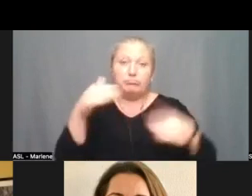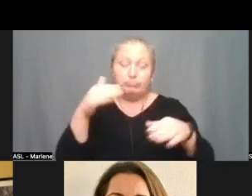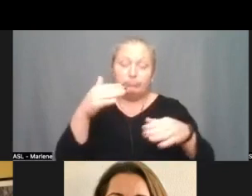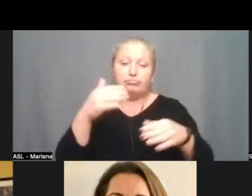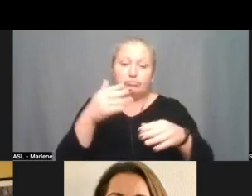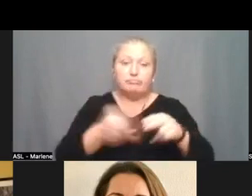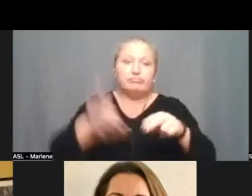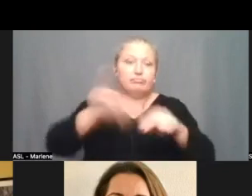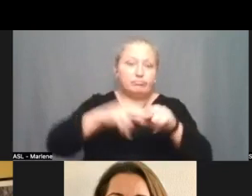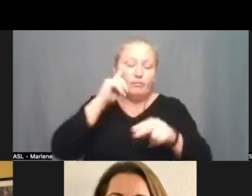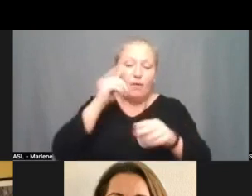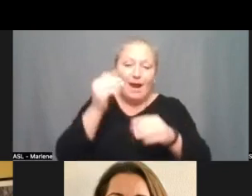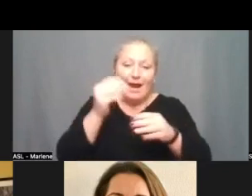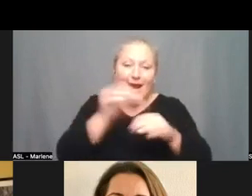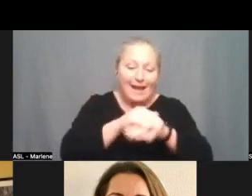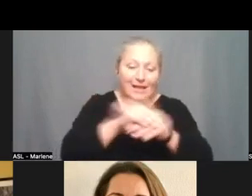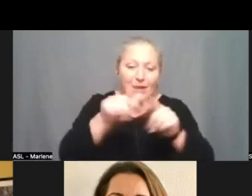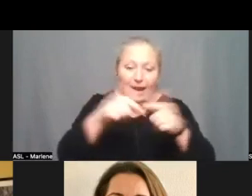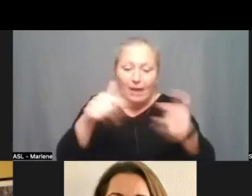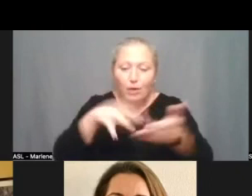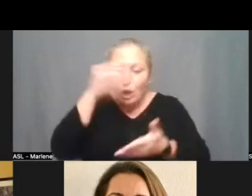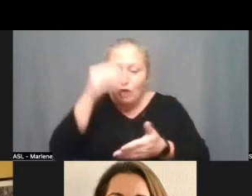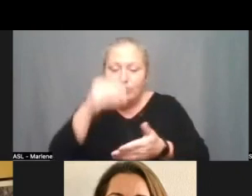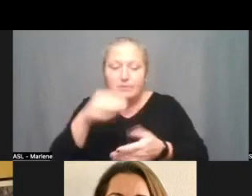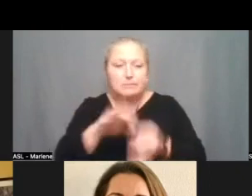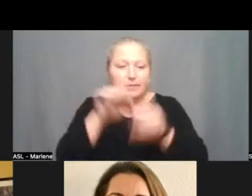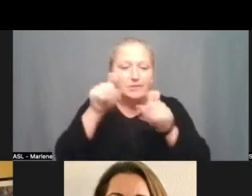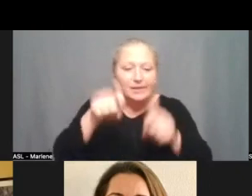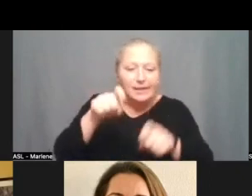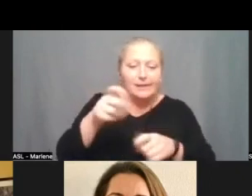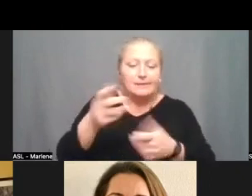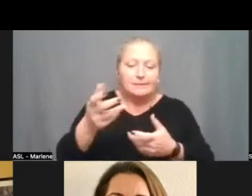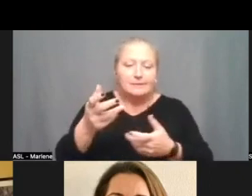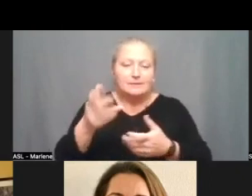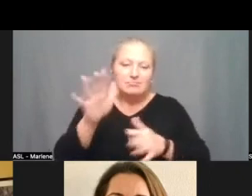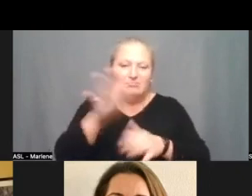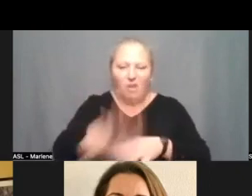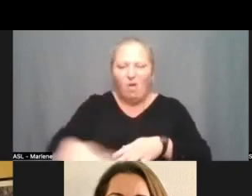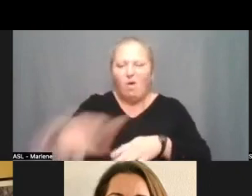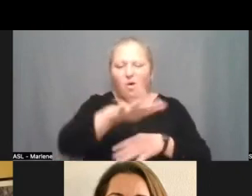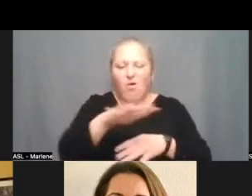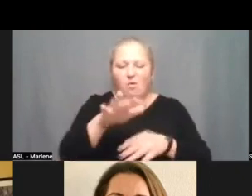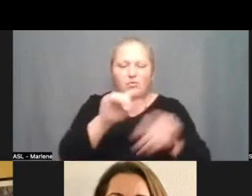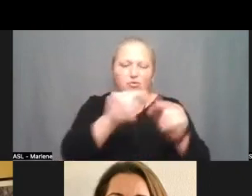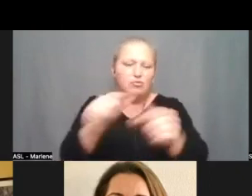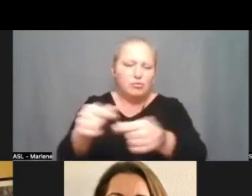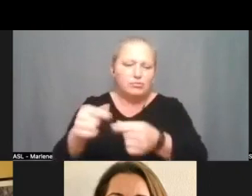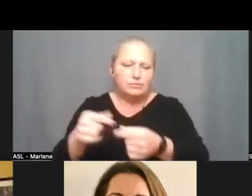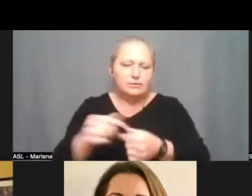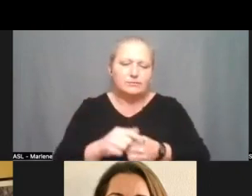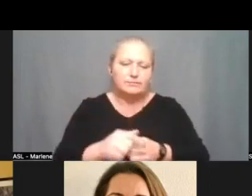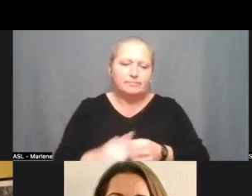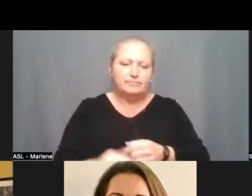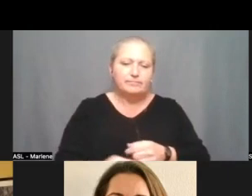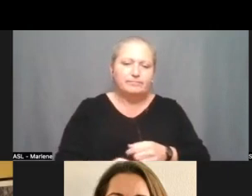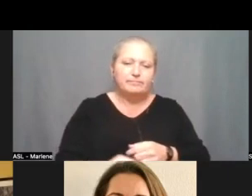english language learners and students with special needs and um you know kind of all of those all of those groups i i